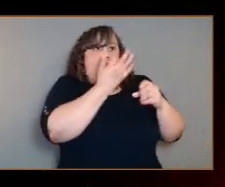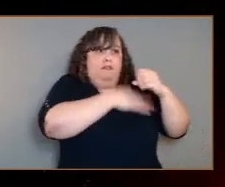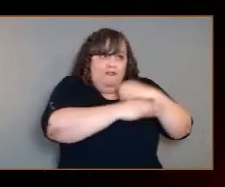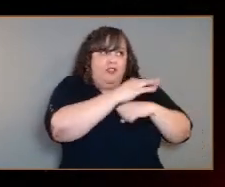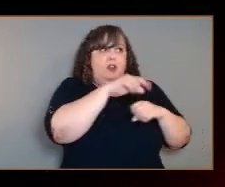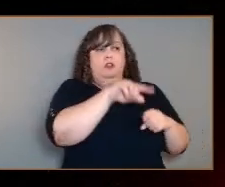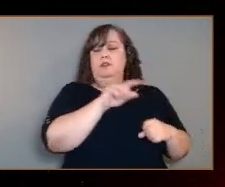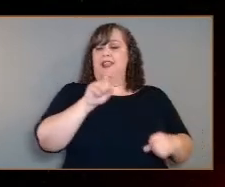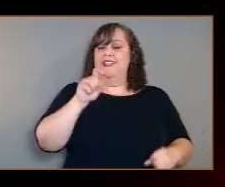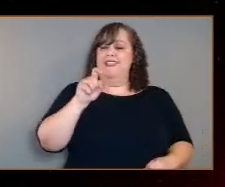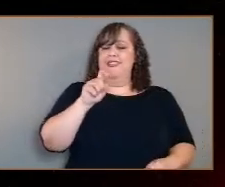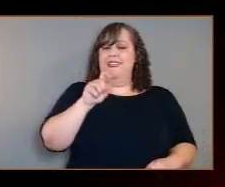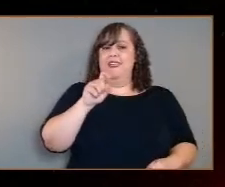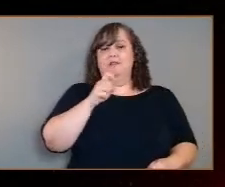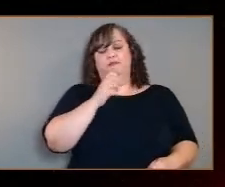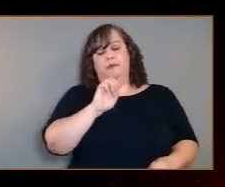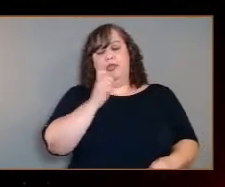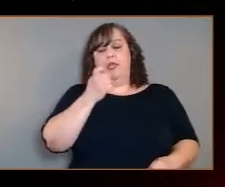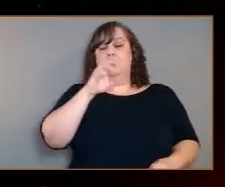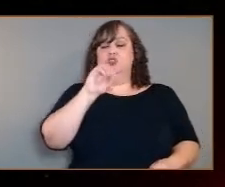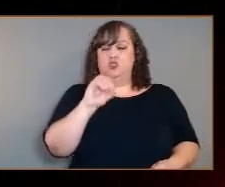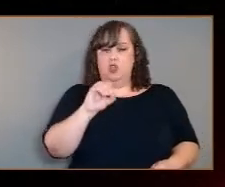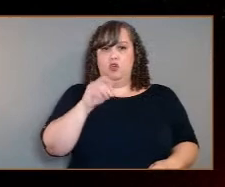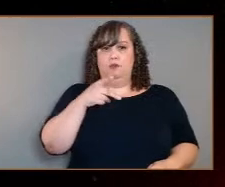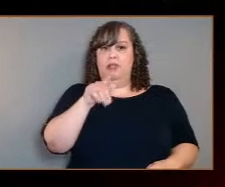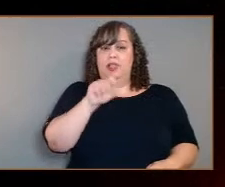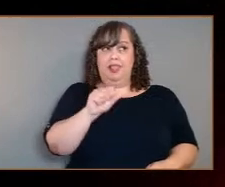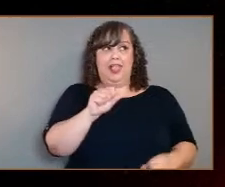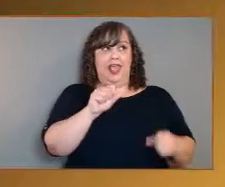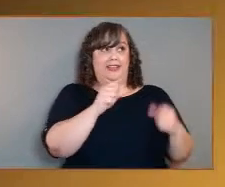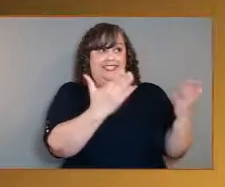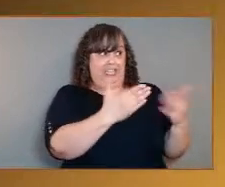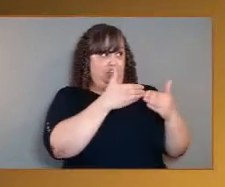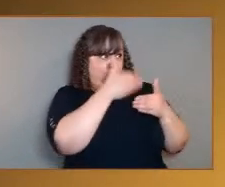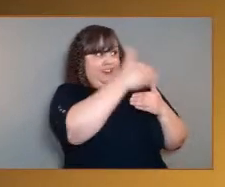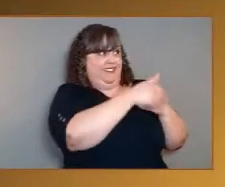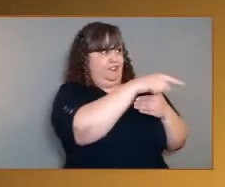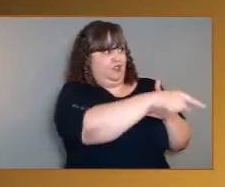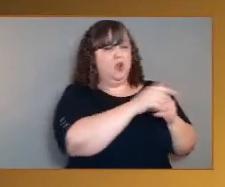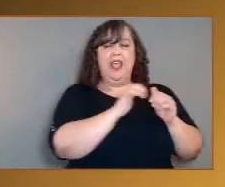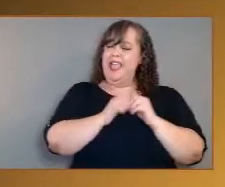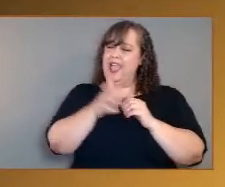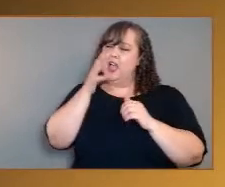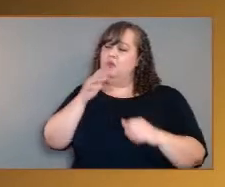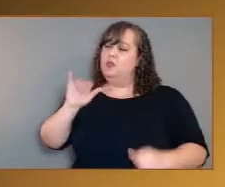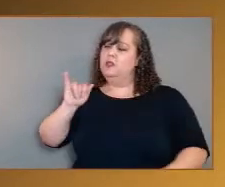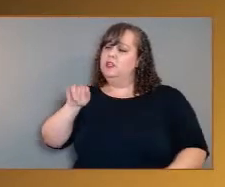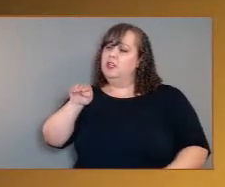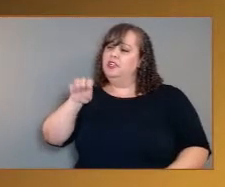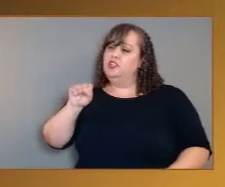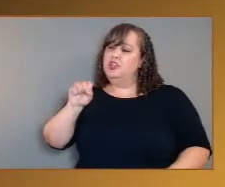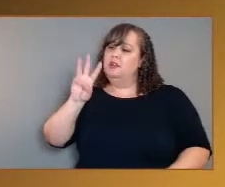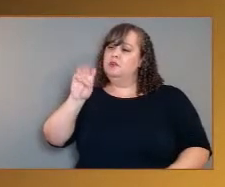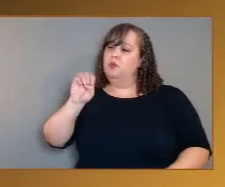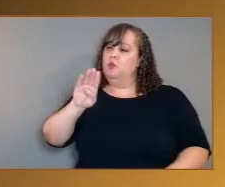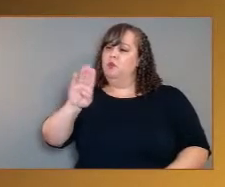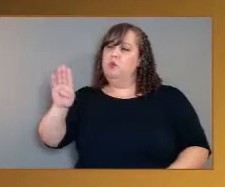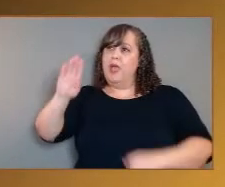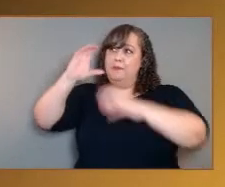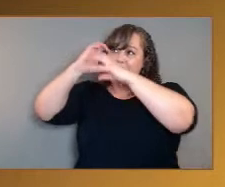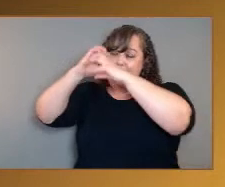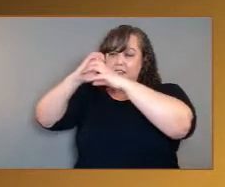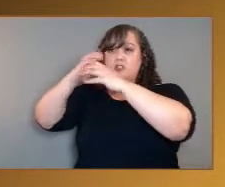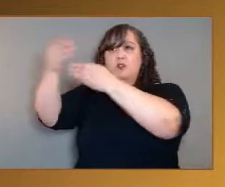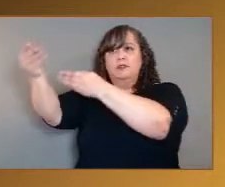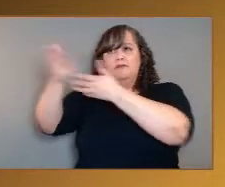cope connect our solar system to the exoplanetary systems beyond? That's a key question. We can do that with the modern techniques of